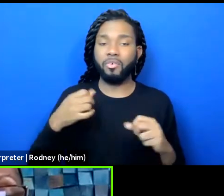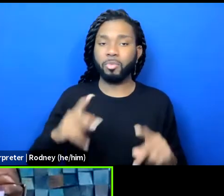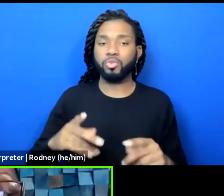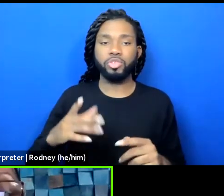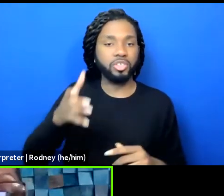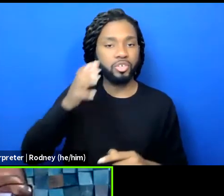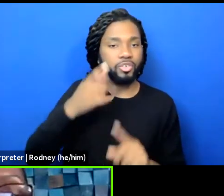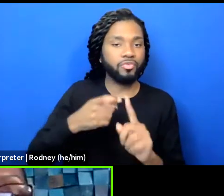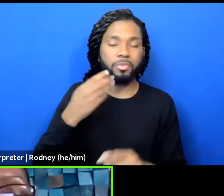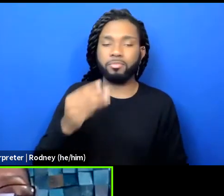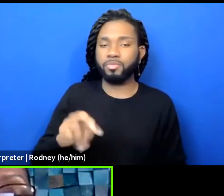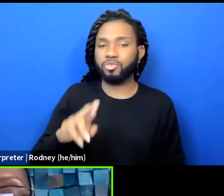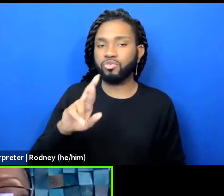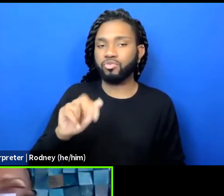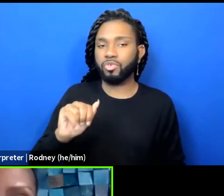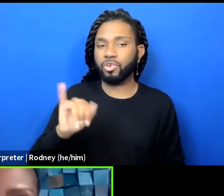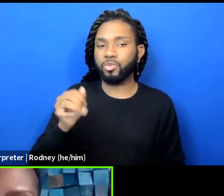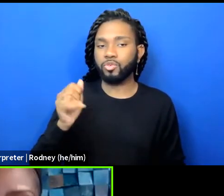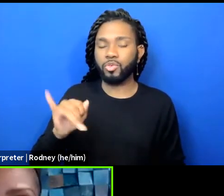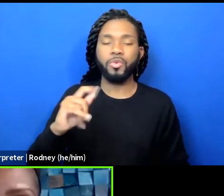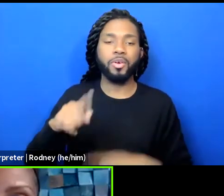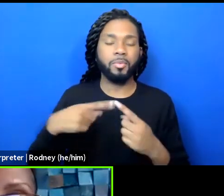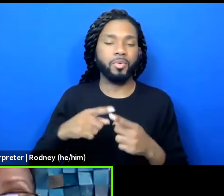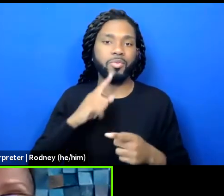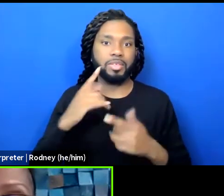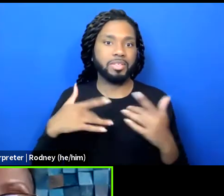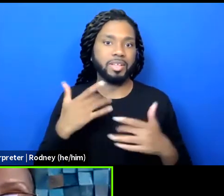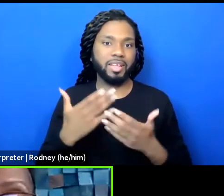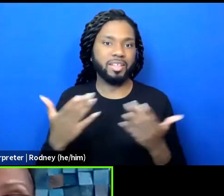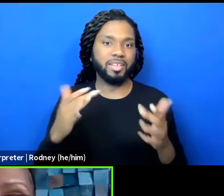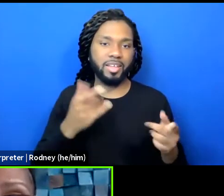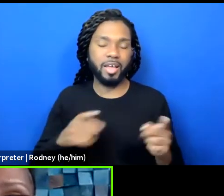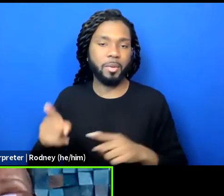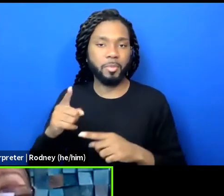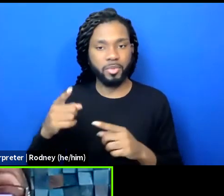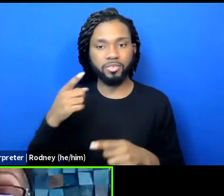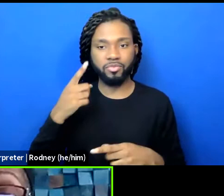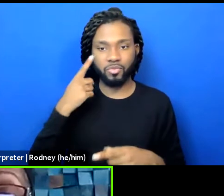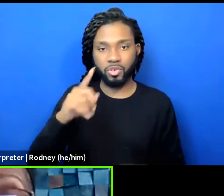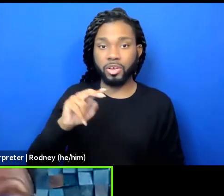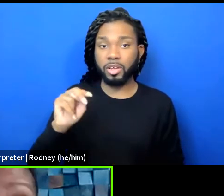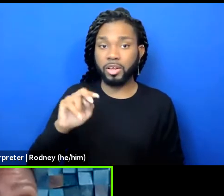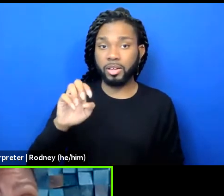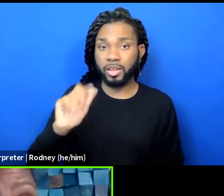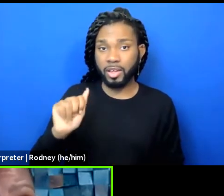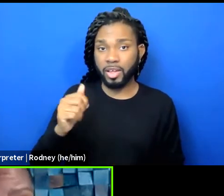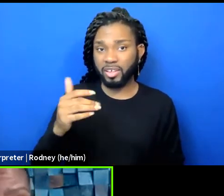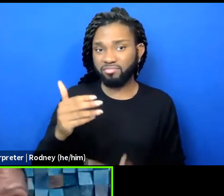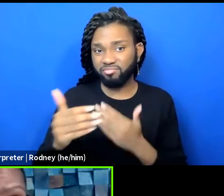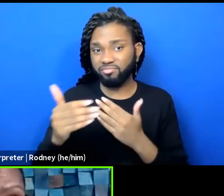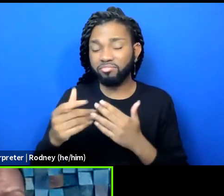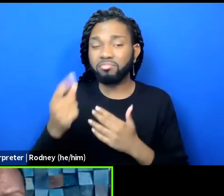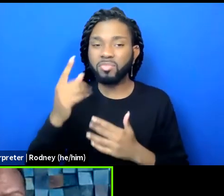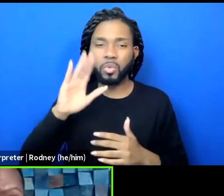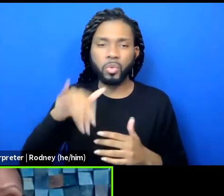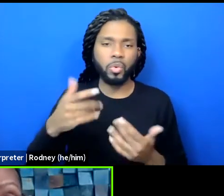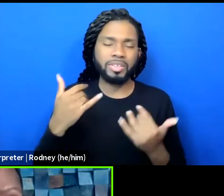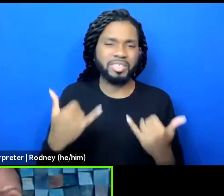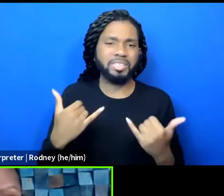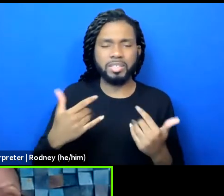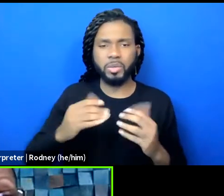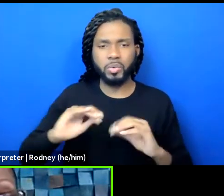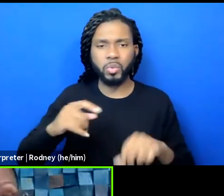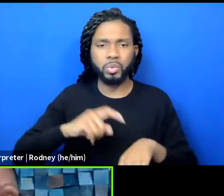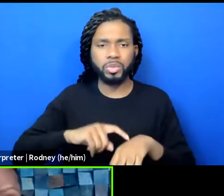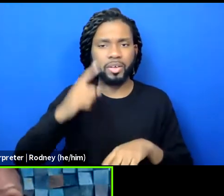Rob Joy about the exciting things happening at the NEA coming up. And while we will not have time to take questions if they